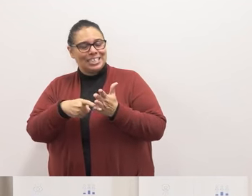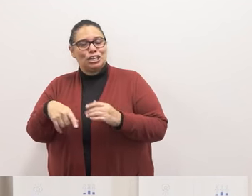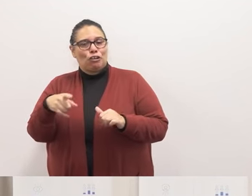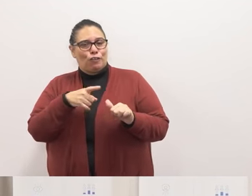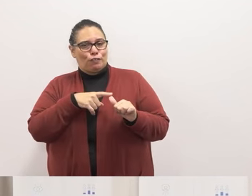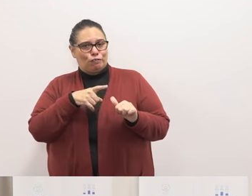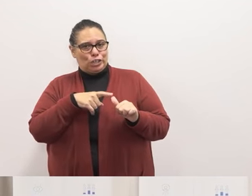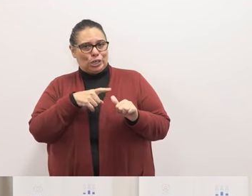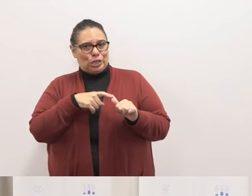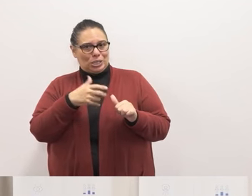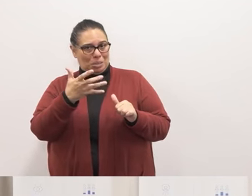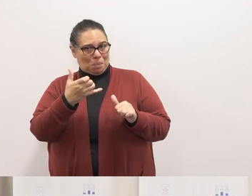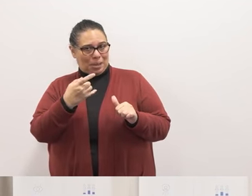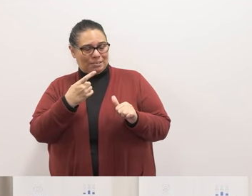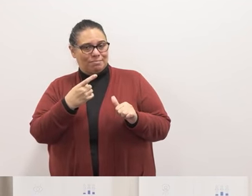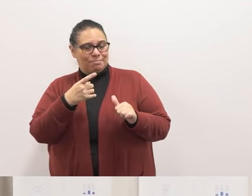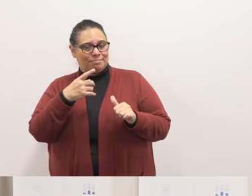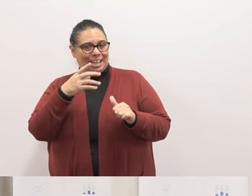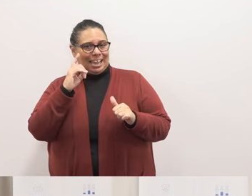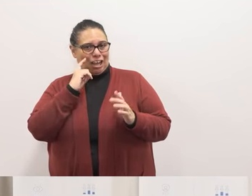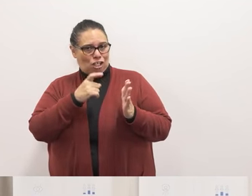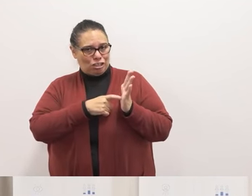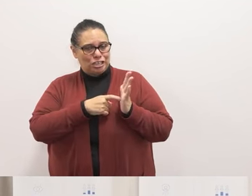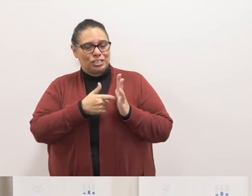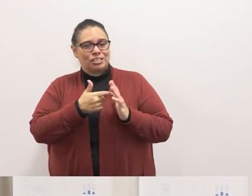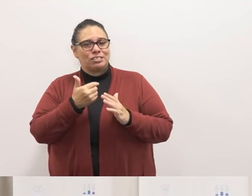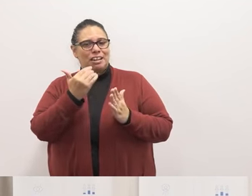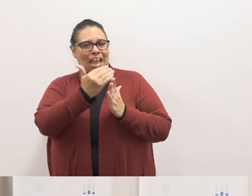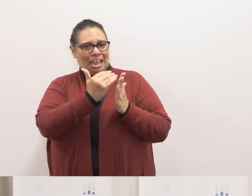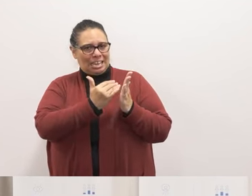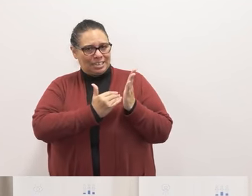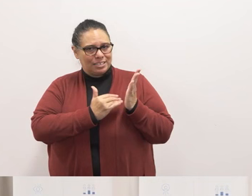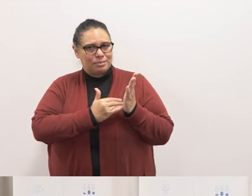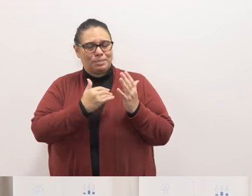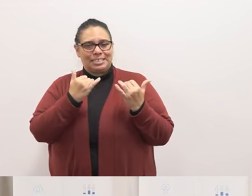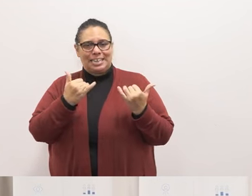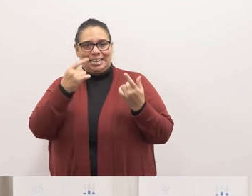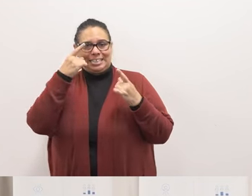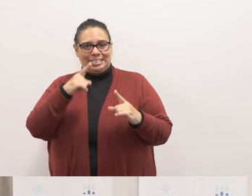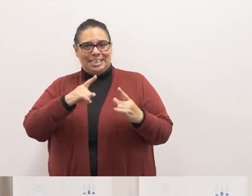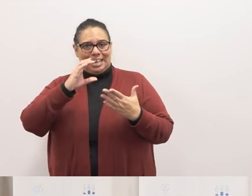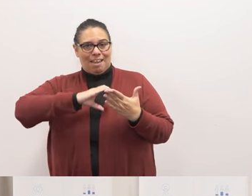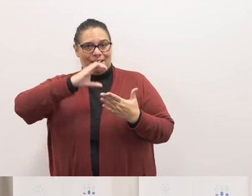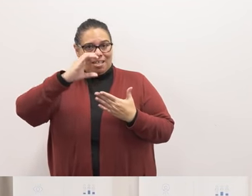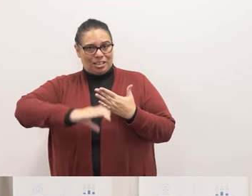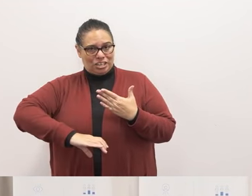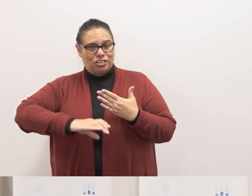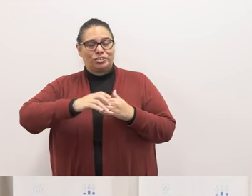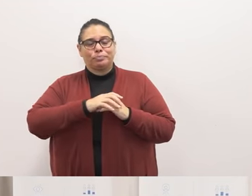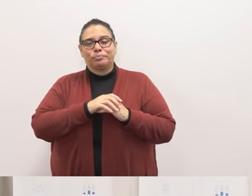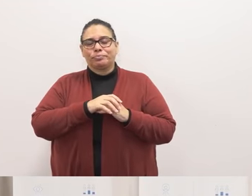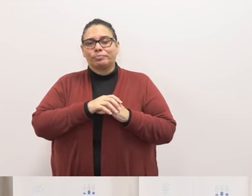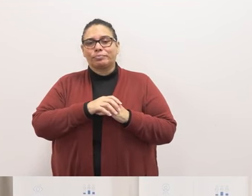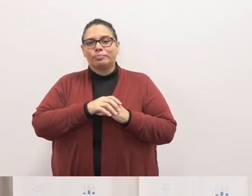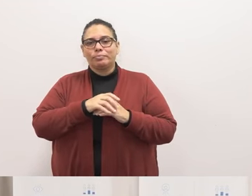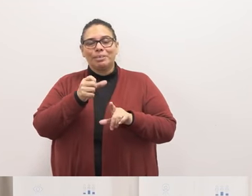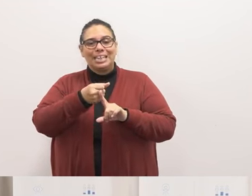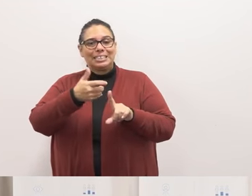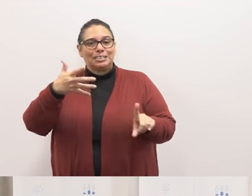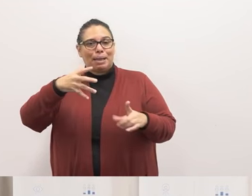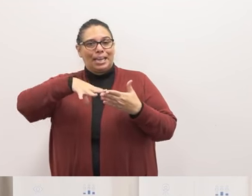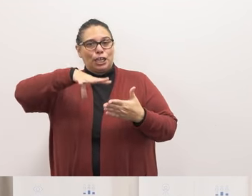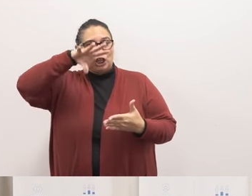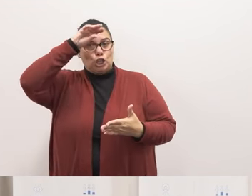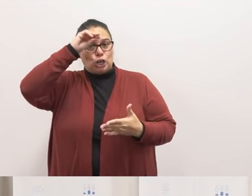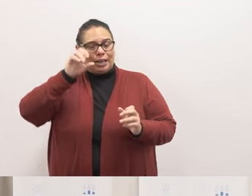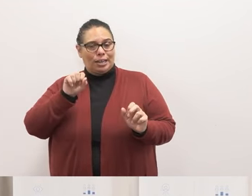like to um just acknowledge a number of items that were on tonight's consent calendar that speak to expanded learning opportunities